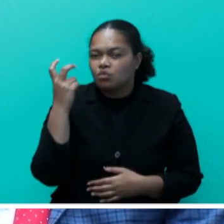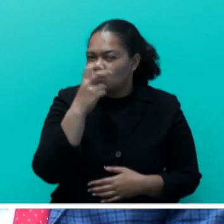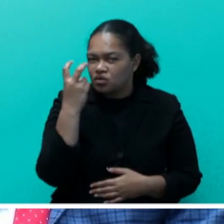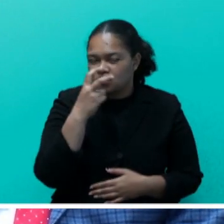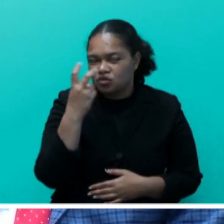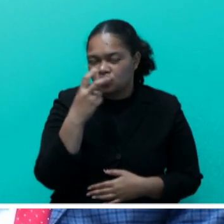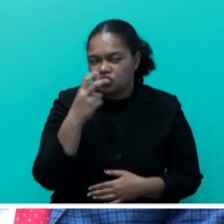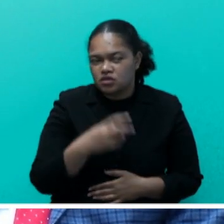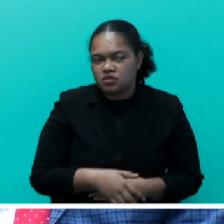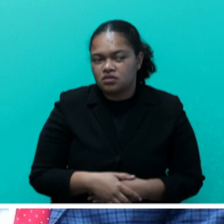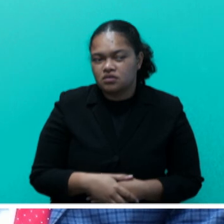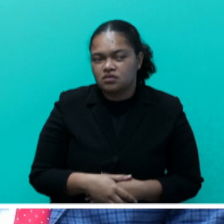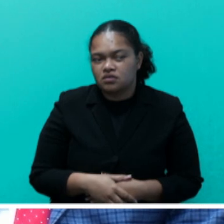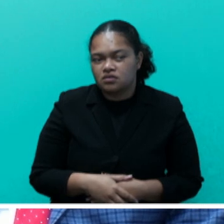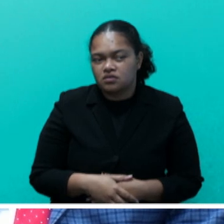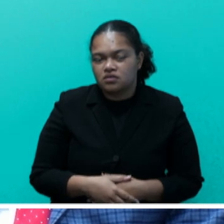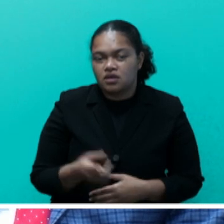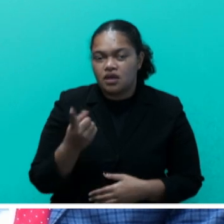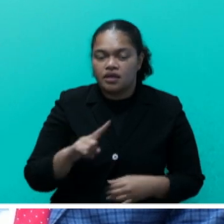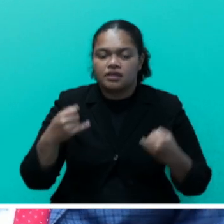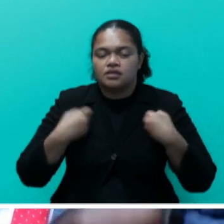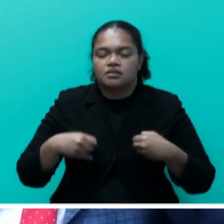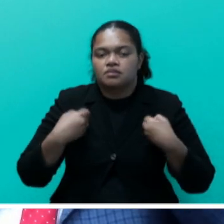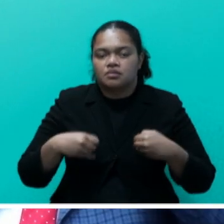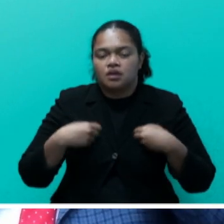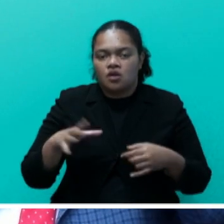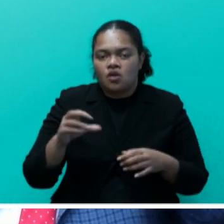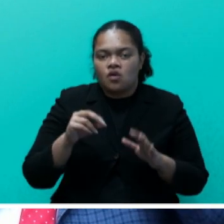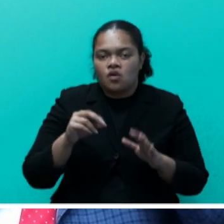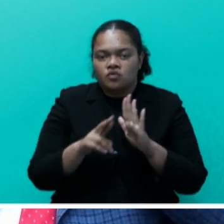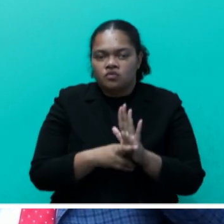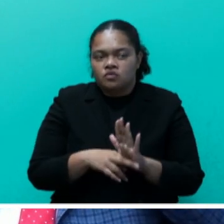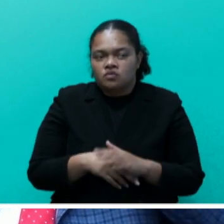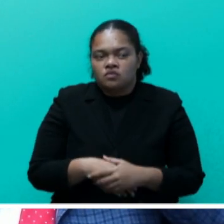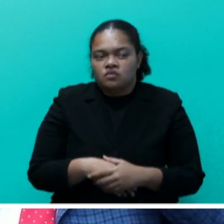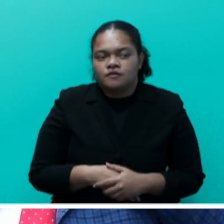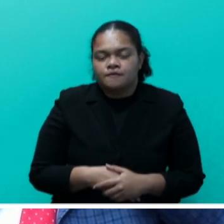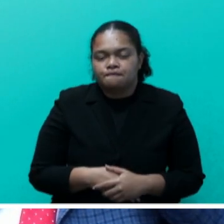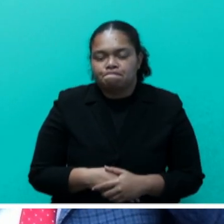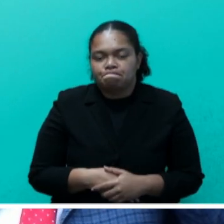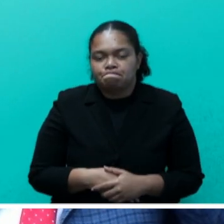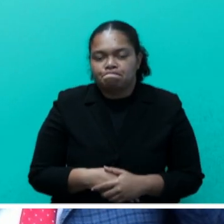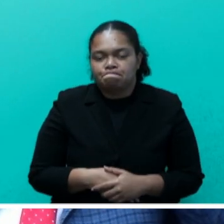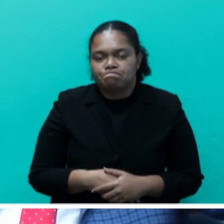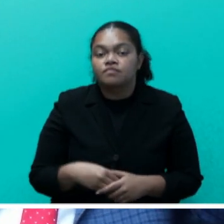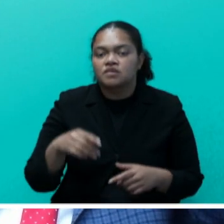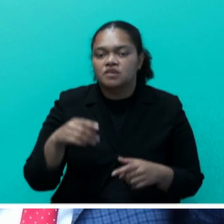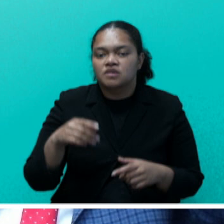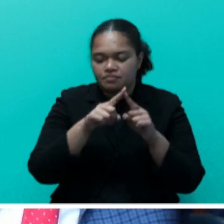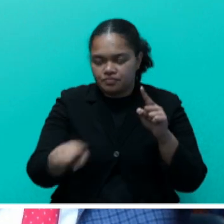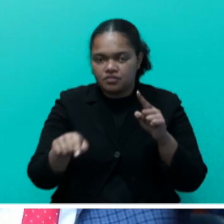implementation of the regulations down to that village level.